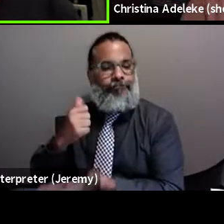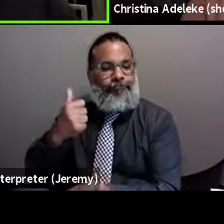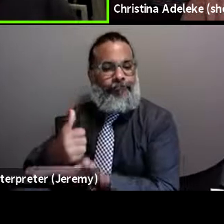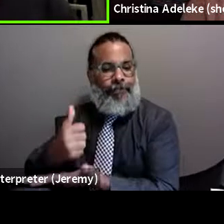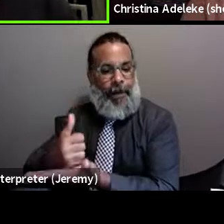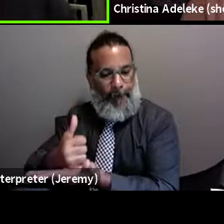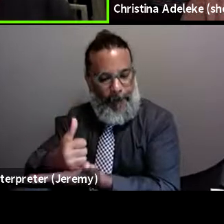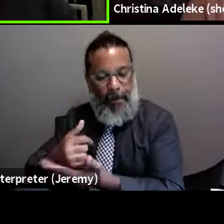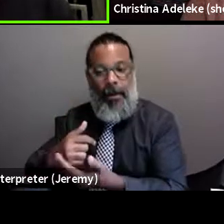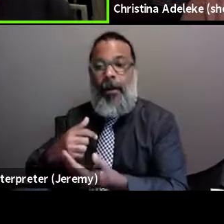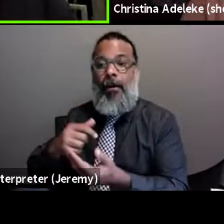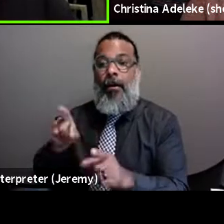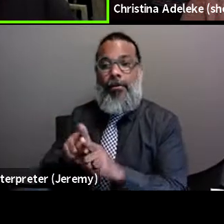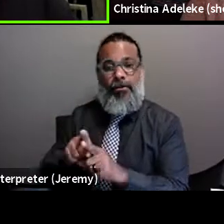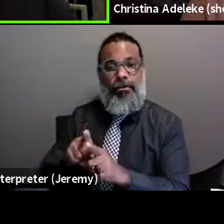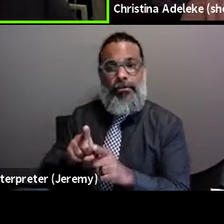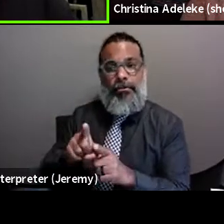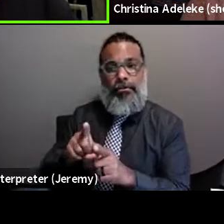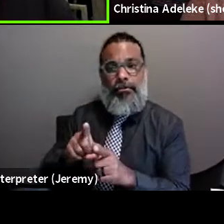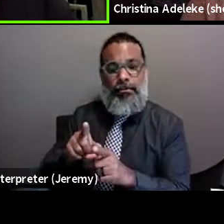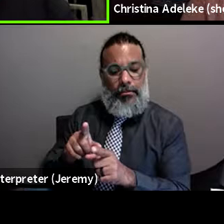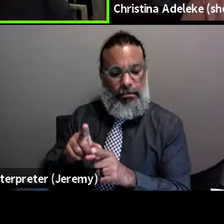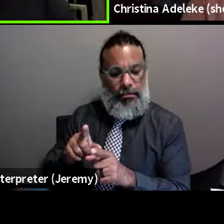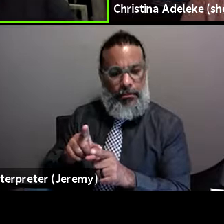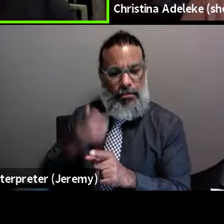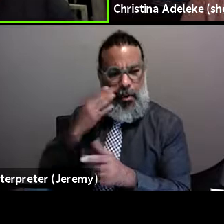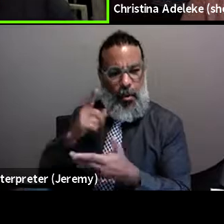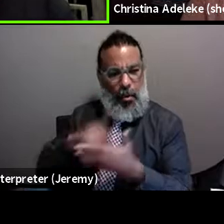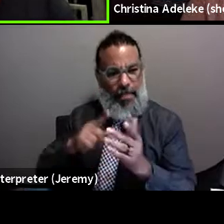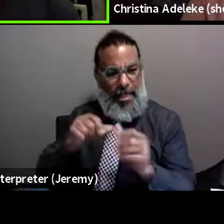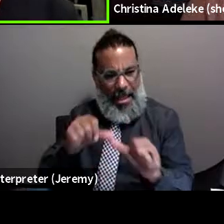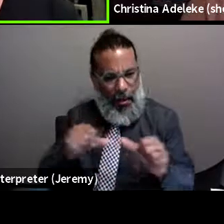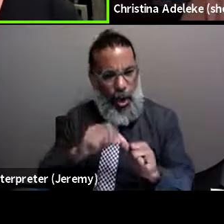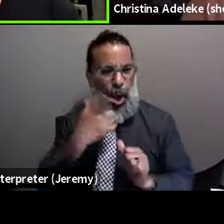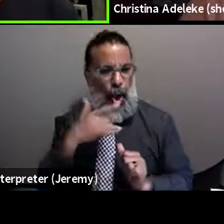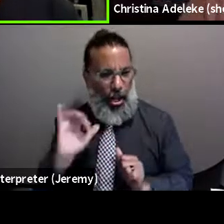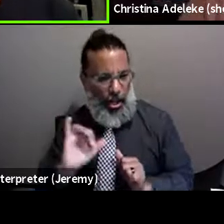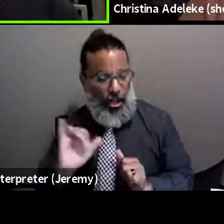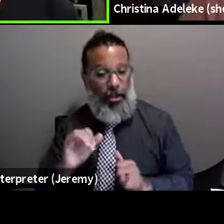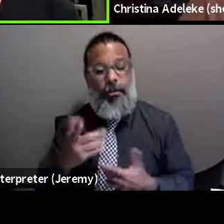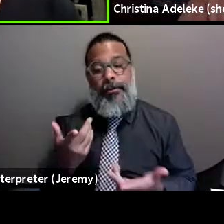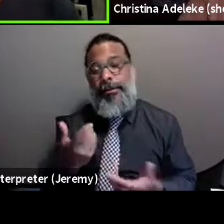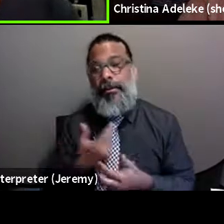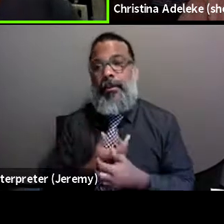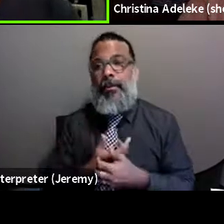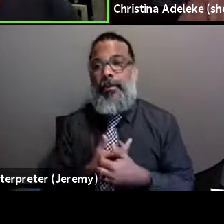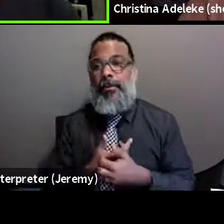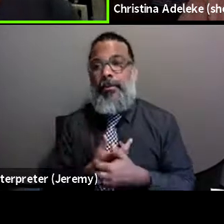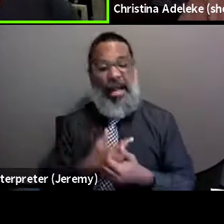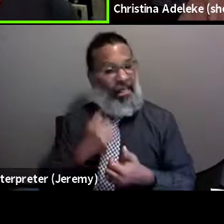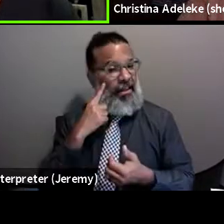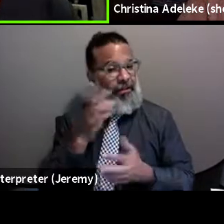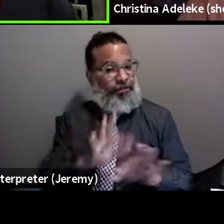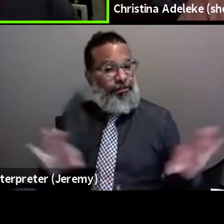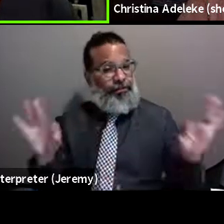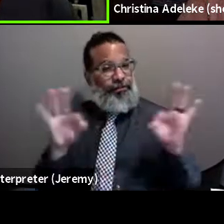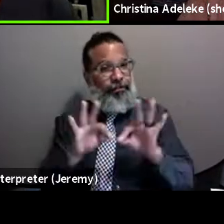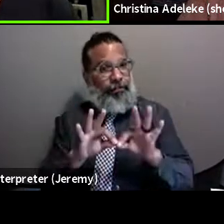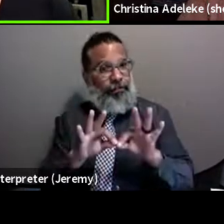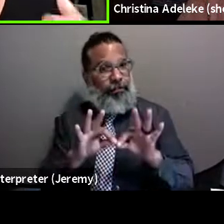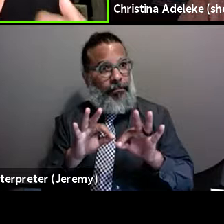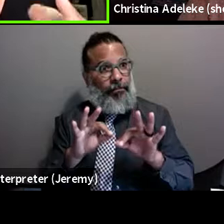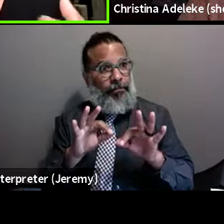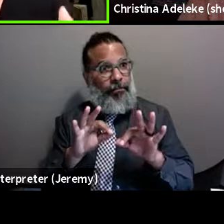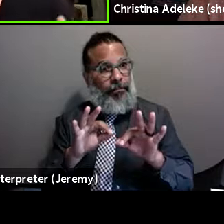what these areas really look like. So I think it's important to just, you know, meet people where they are